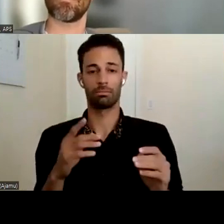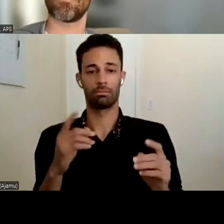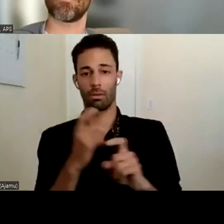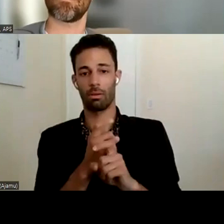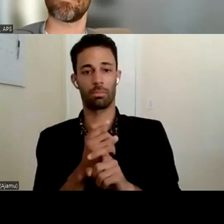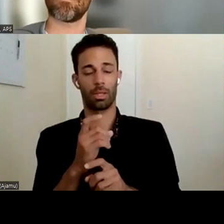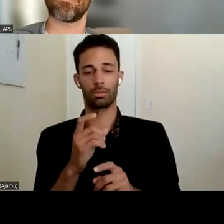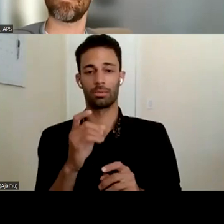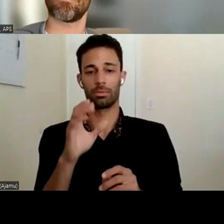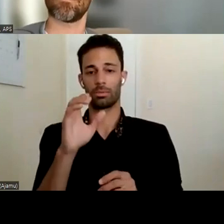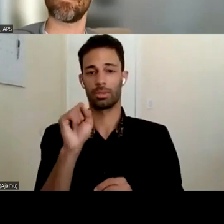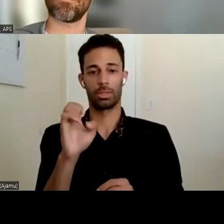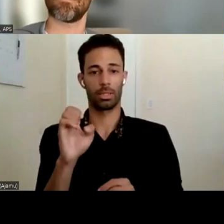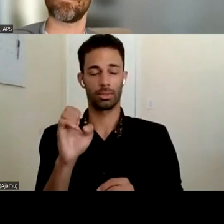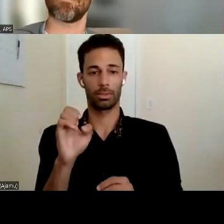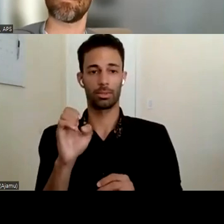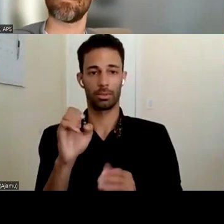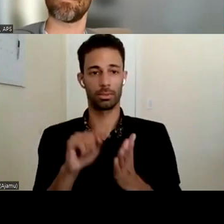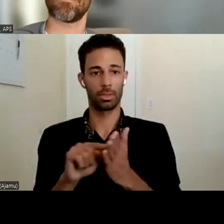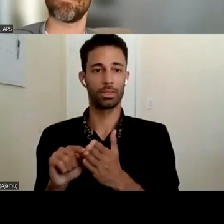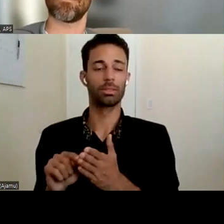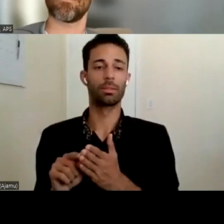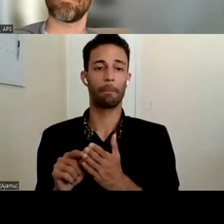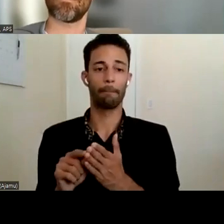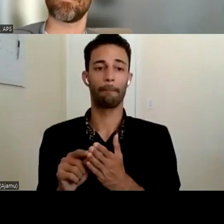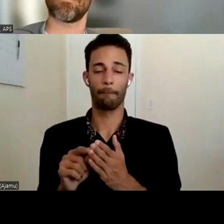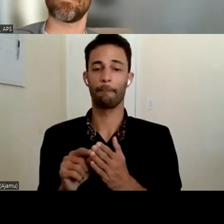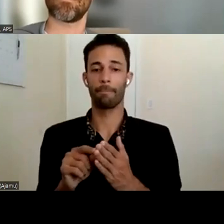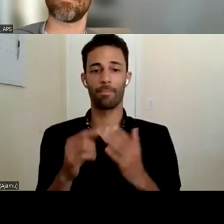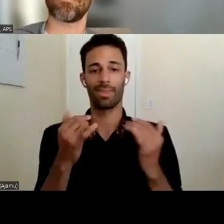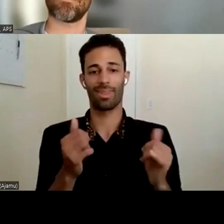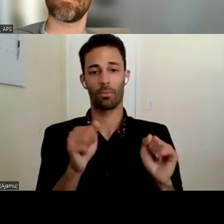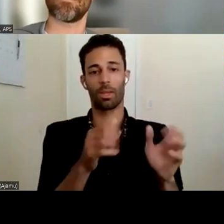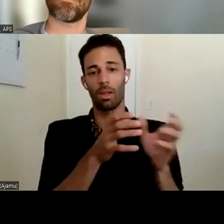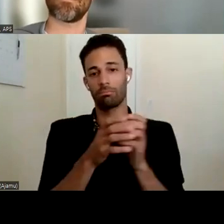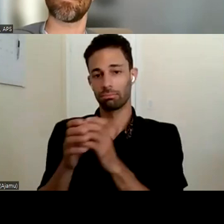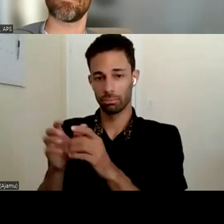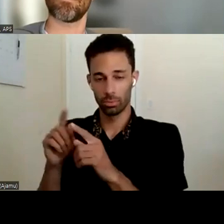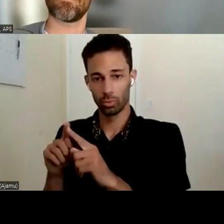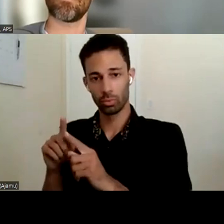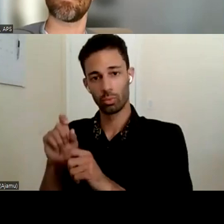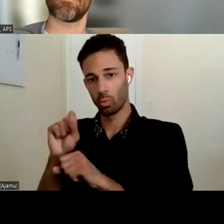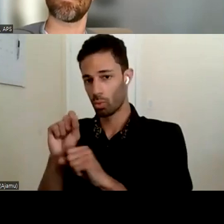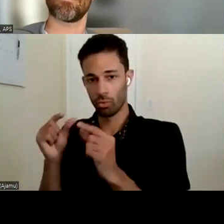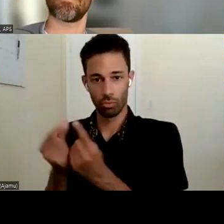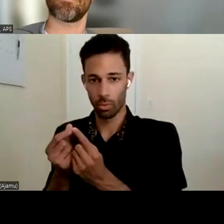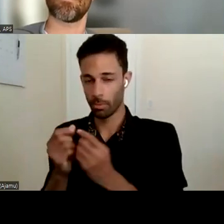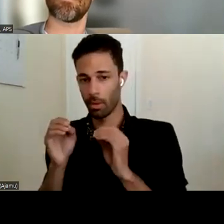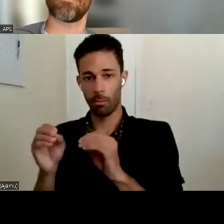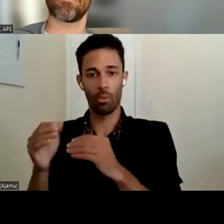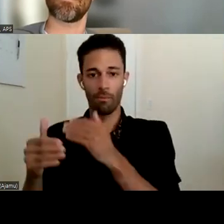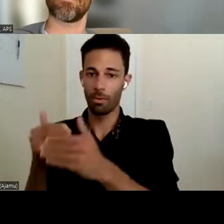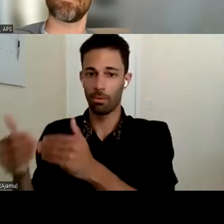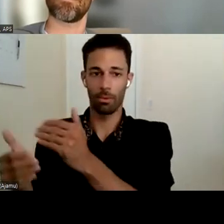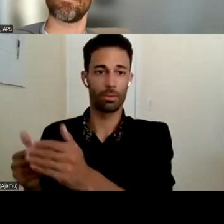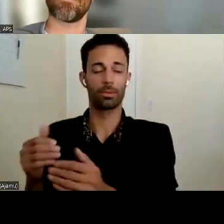um that we can definitely you know take to our work group and then move forward um and see how we can build off